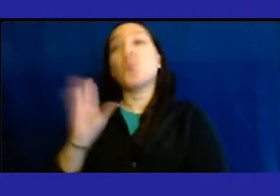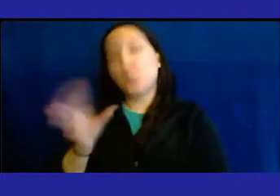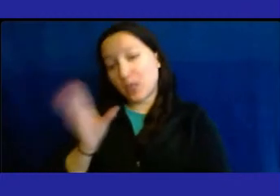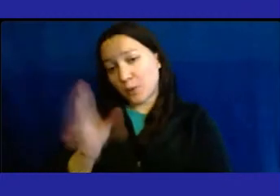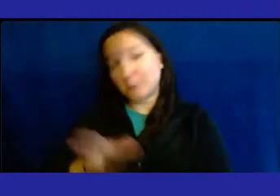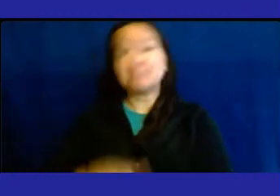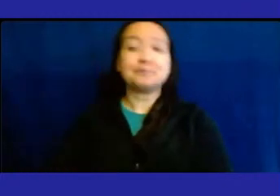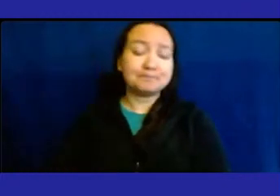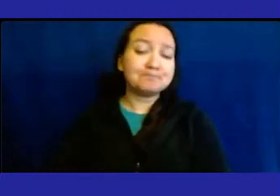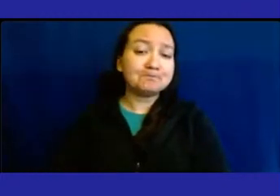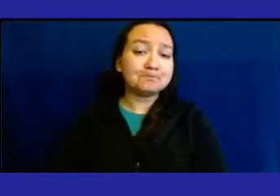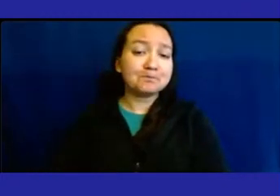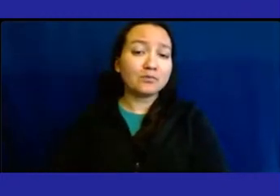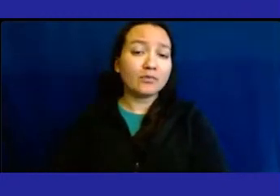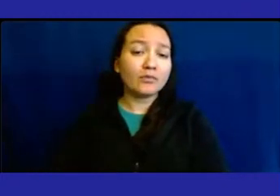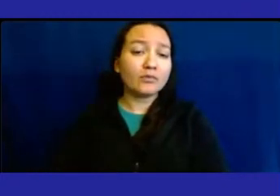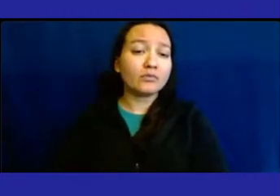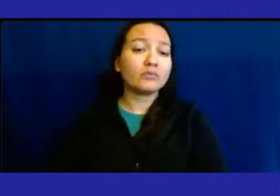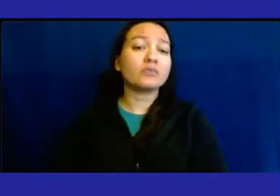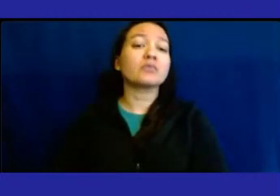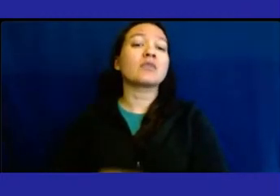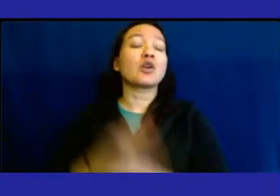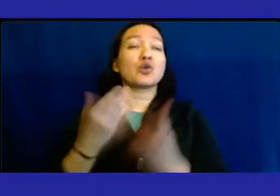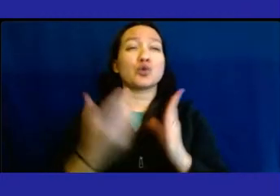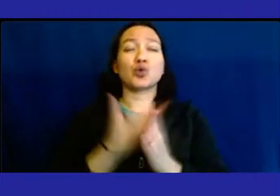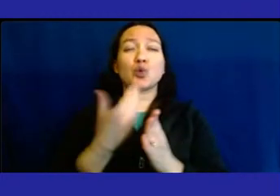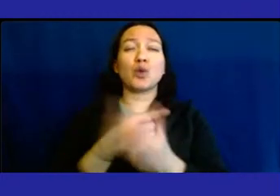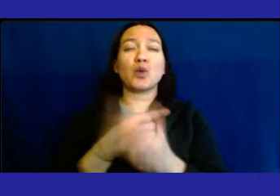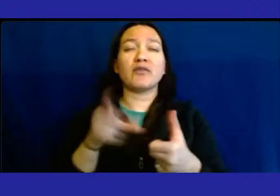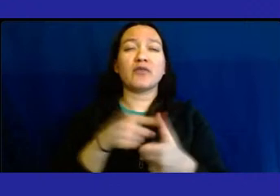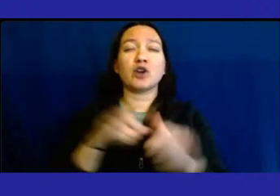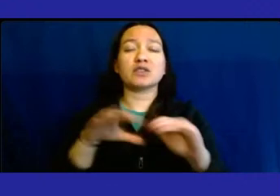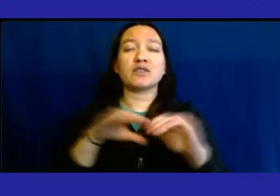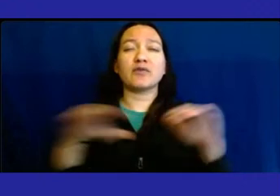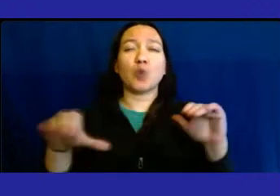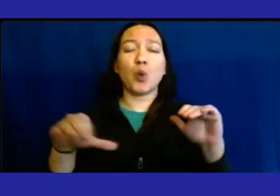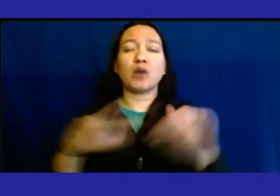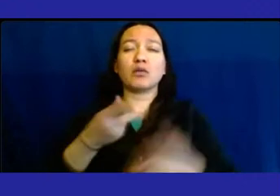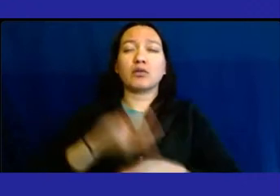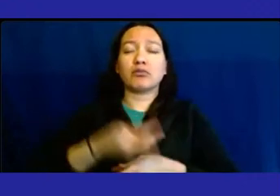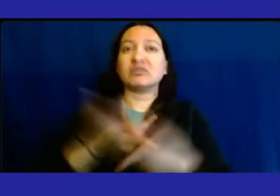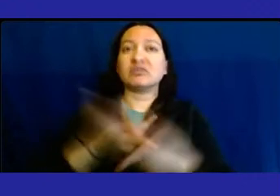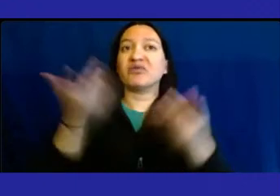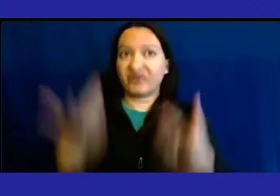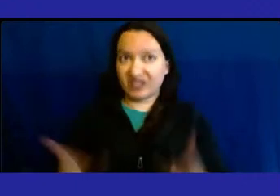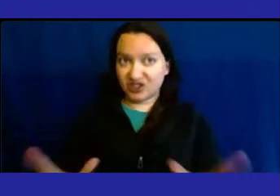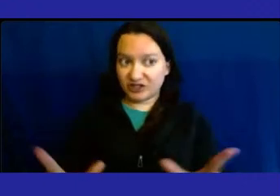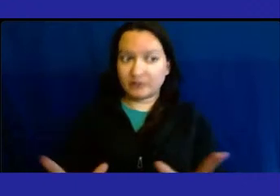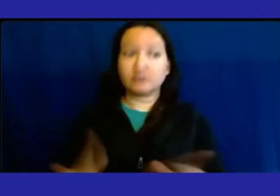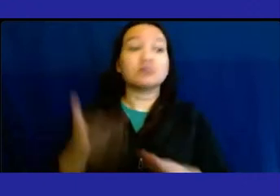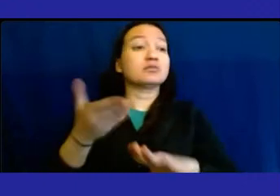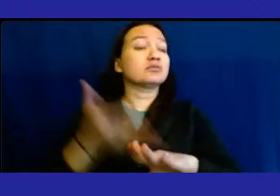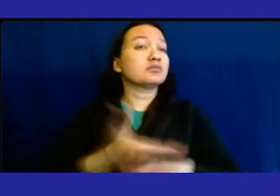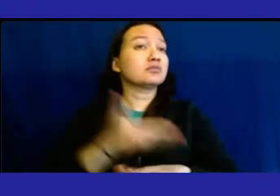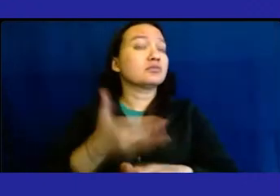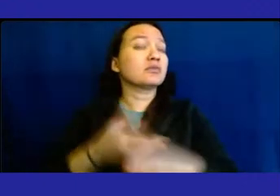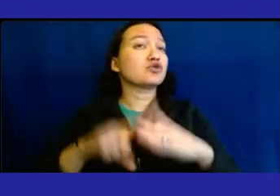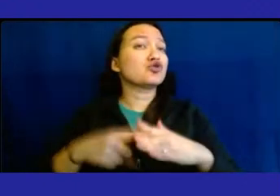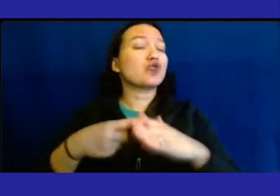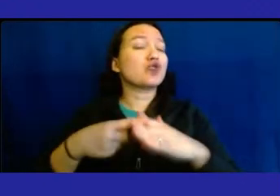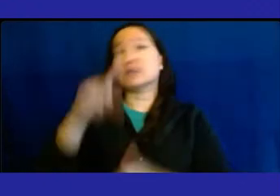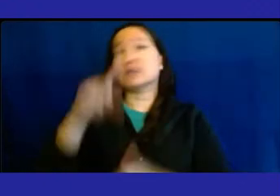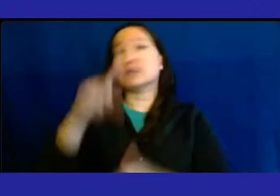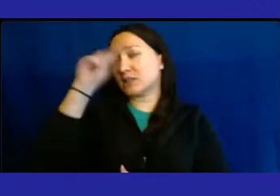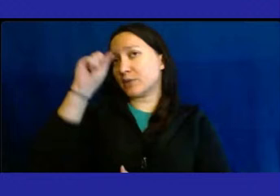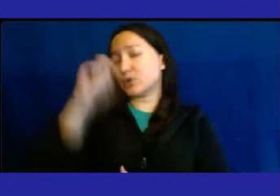The design of the new first floor ambulatory care space has been completed, and construction will begin in summer of